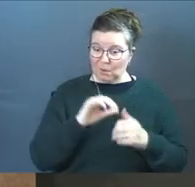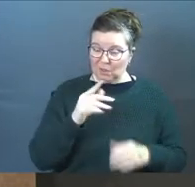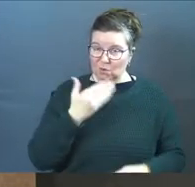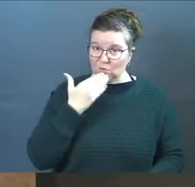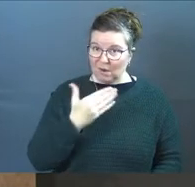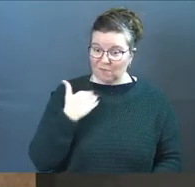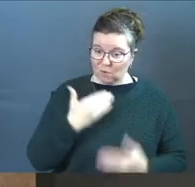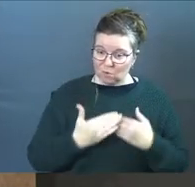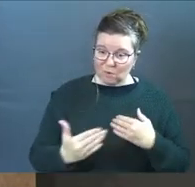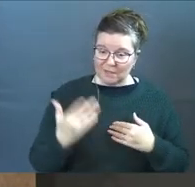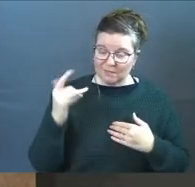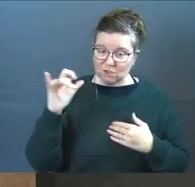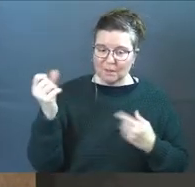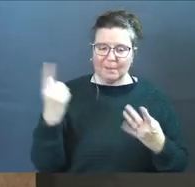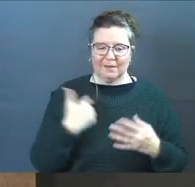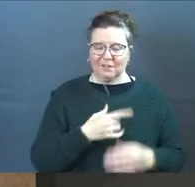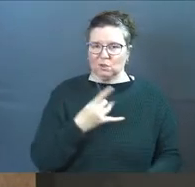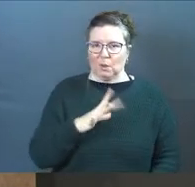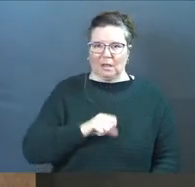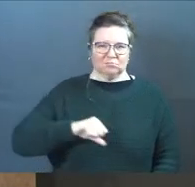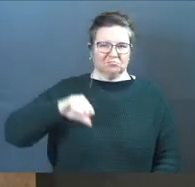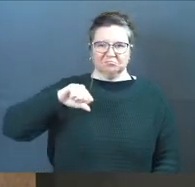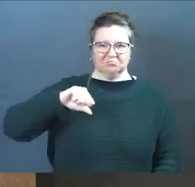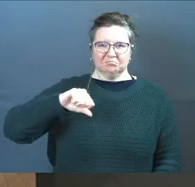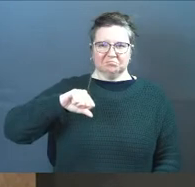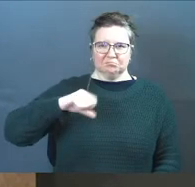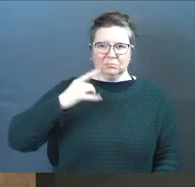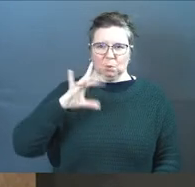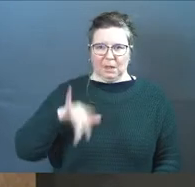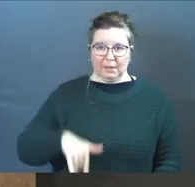gratitude for the rest of eternity many of us do not like that